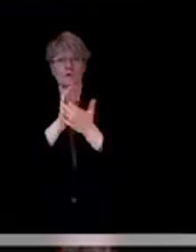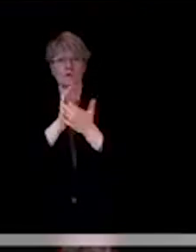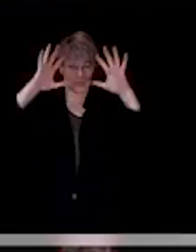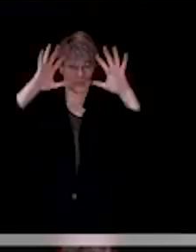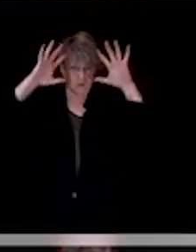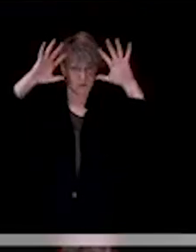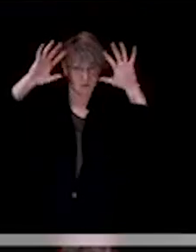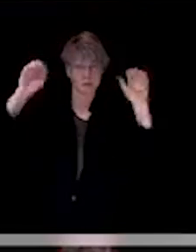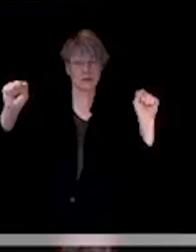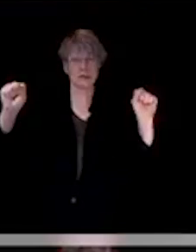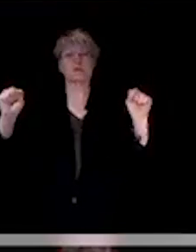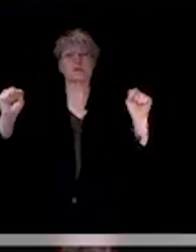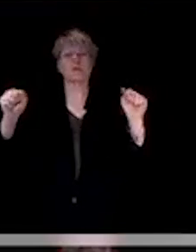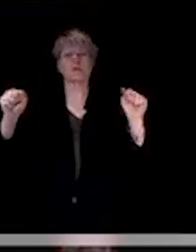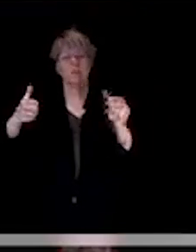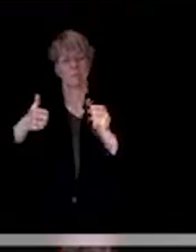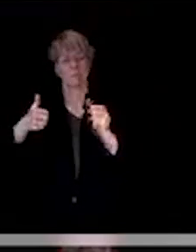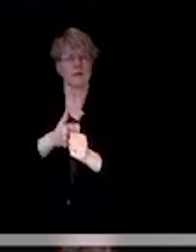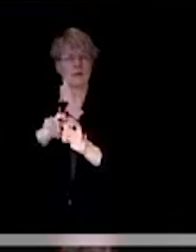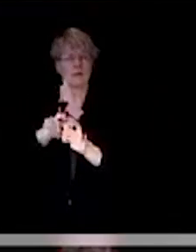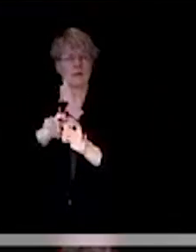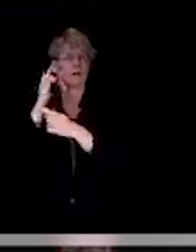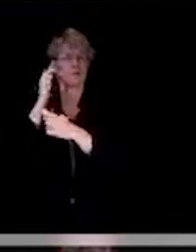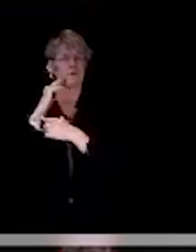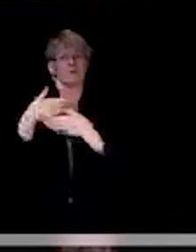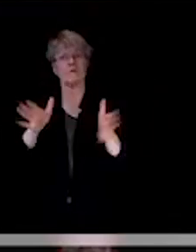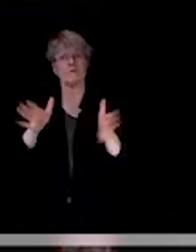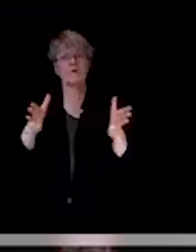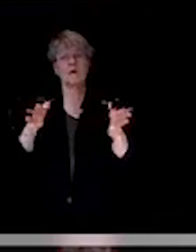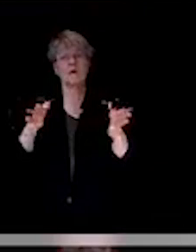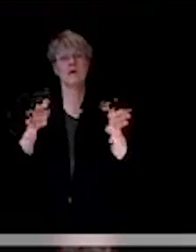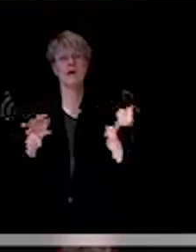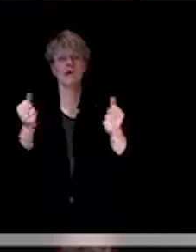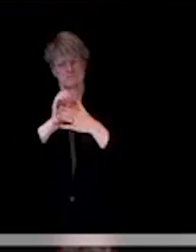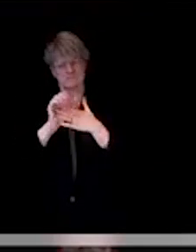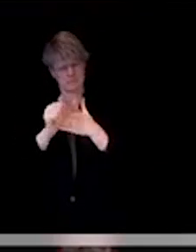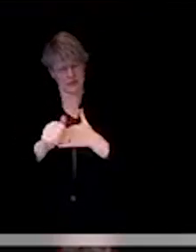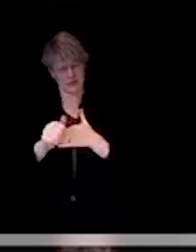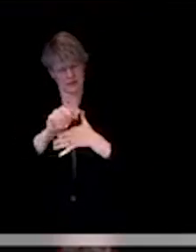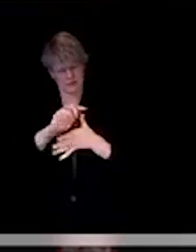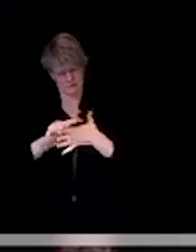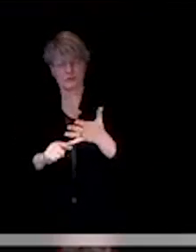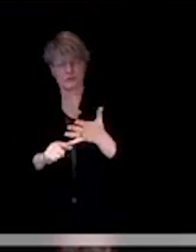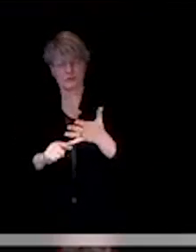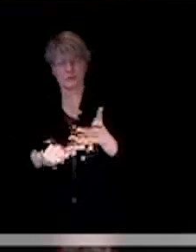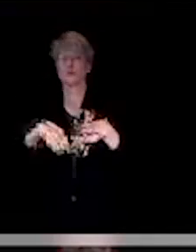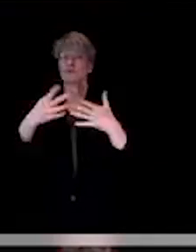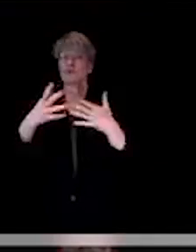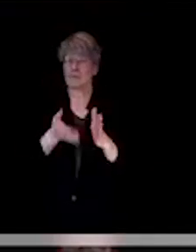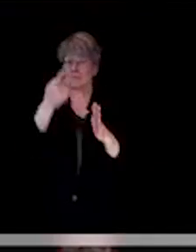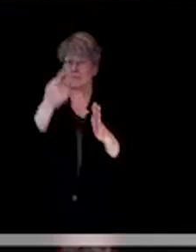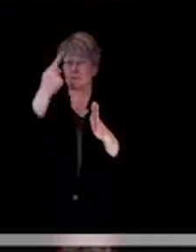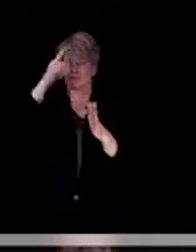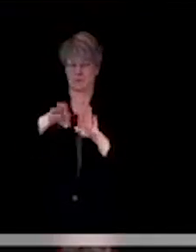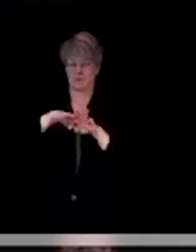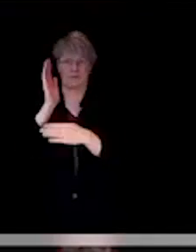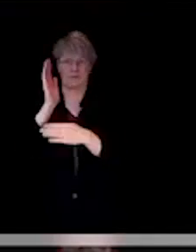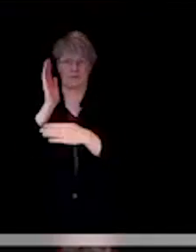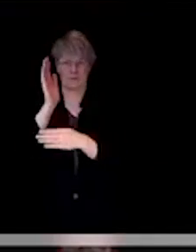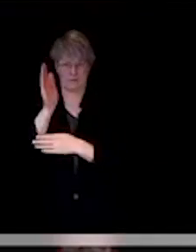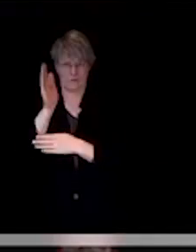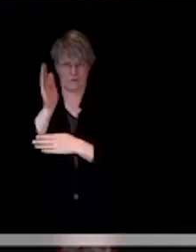Public Health guidance for schools to prepare for their reopening. And so, that also includes some additional information